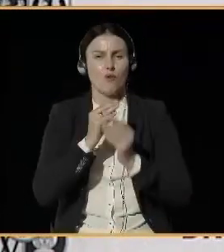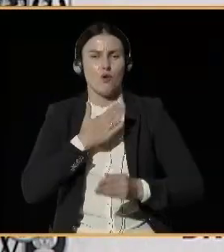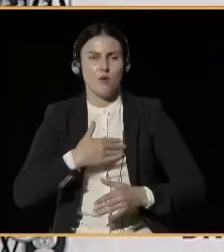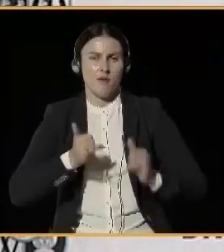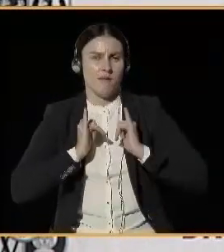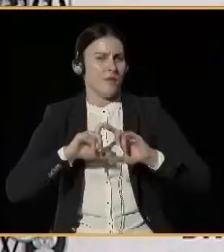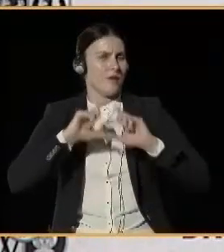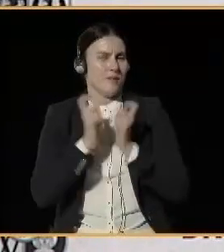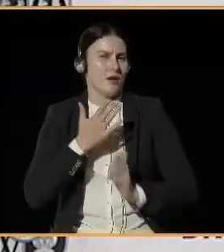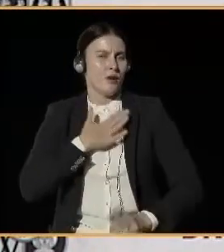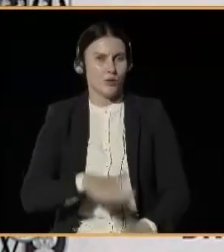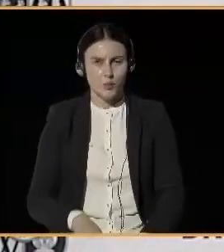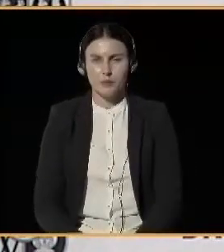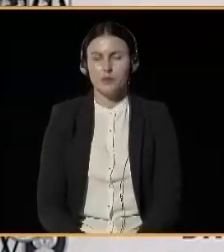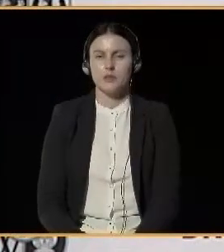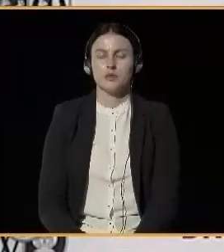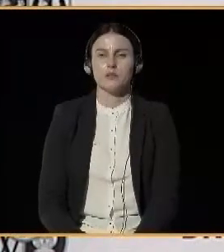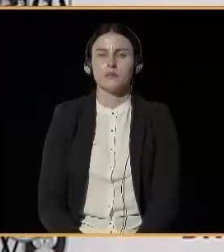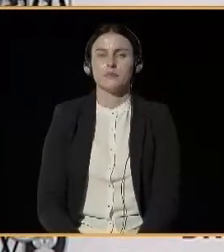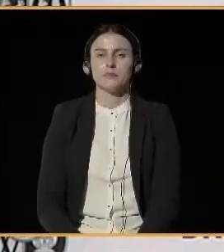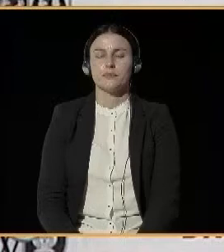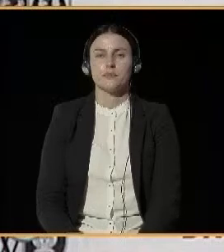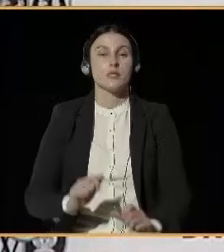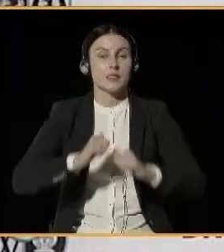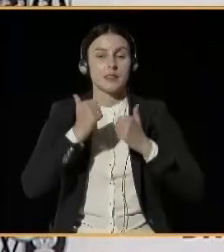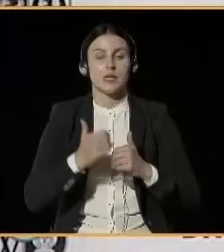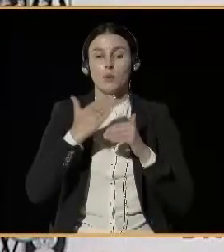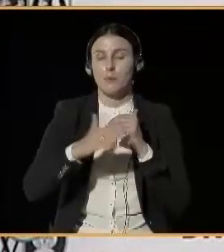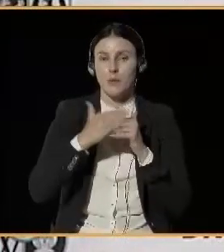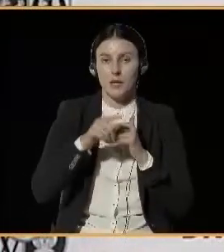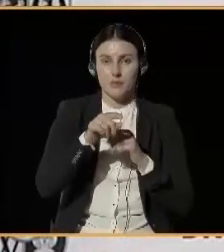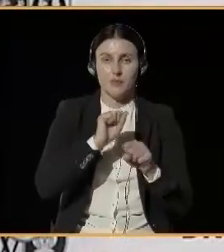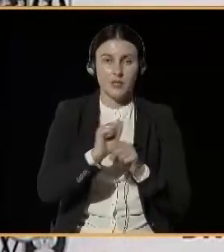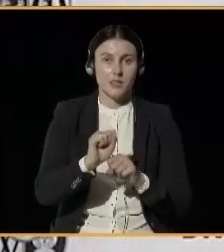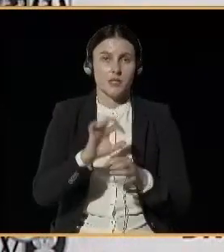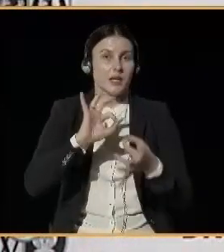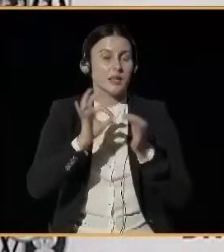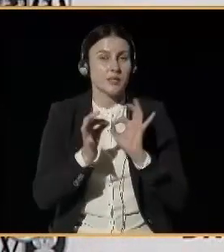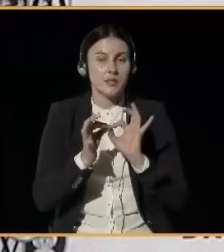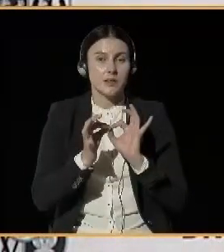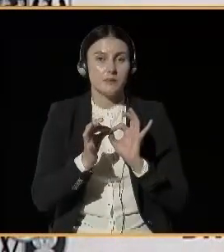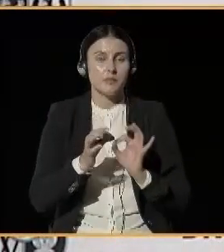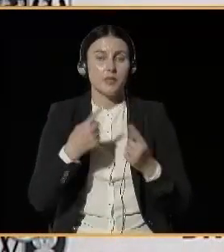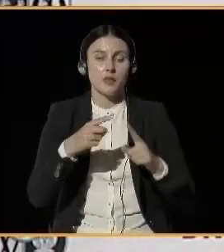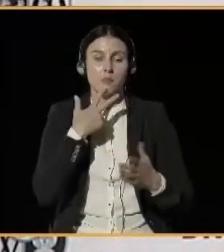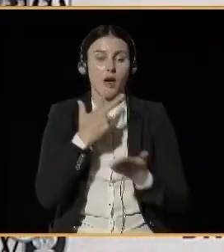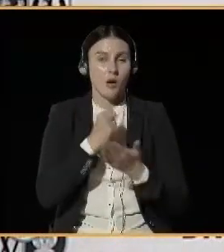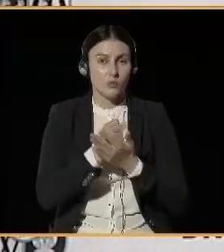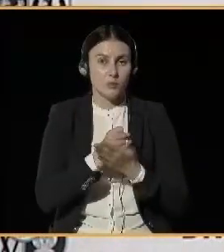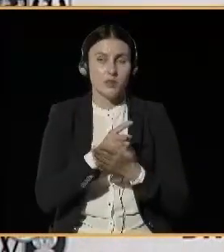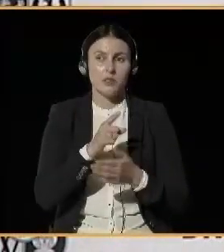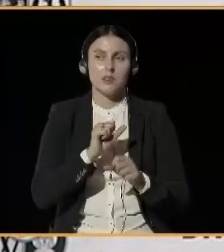And the solid fuel in the buildings that we will be talking about is an extremely inconvenient type of heating.